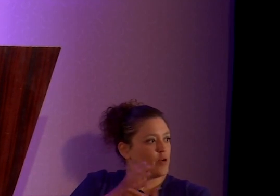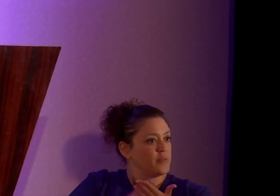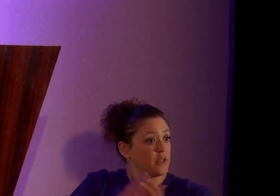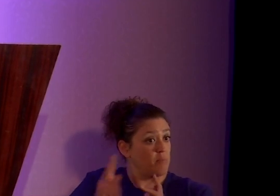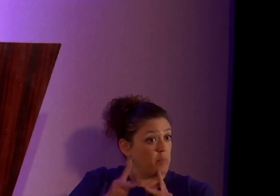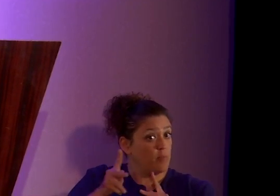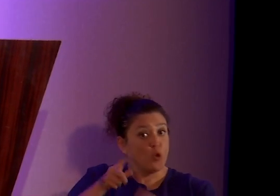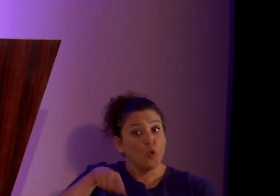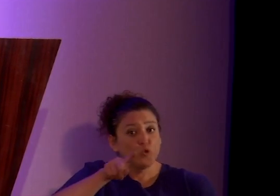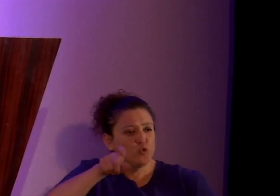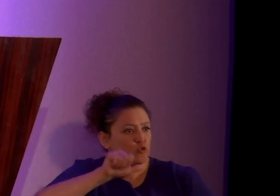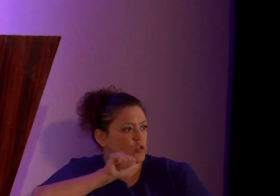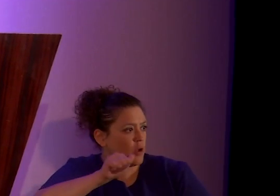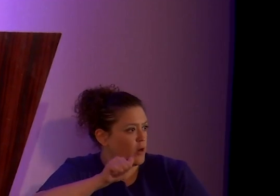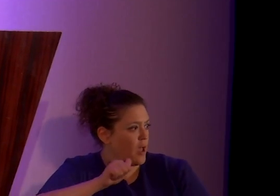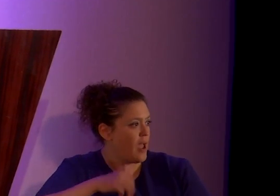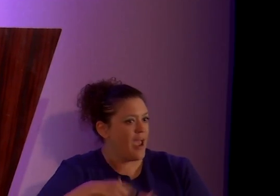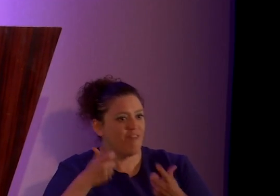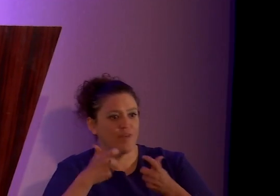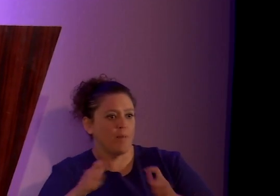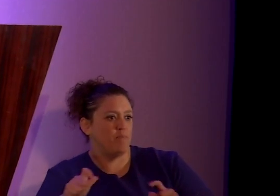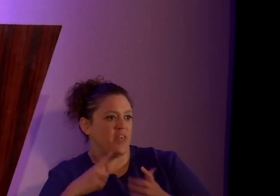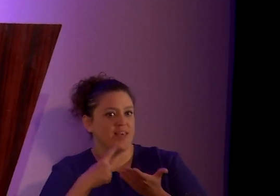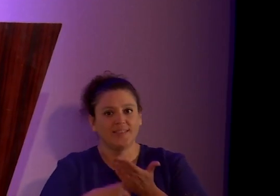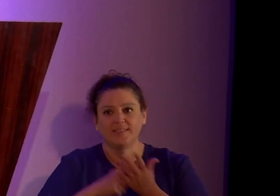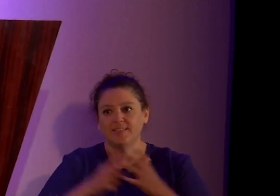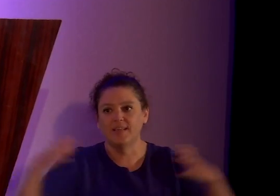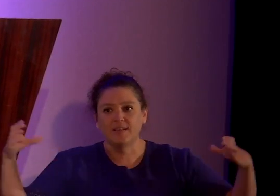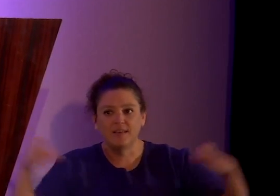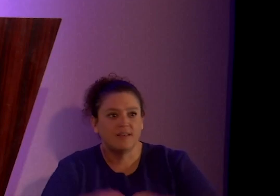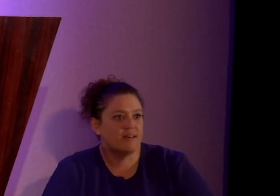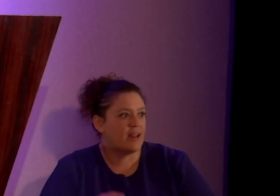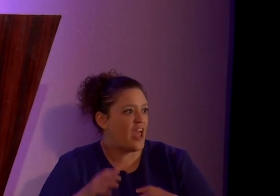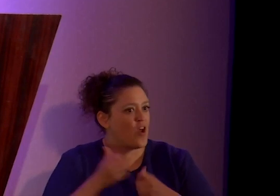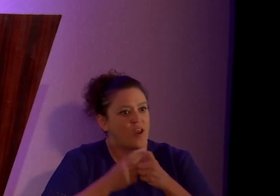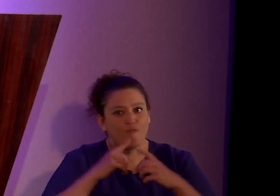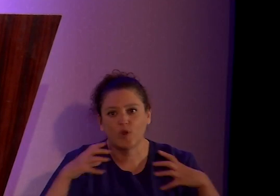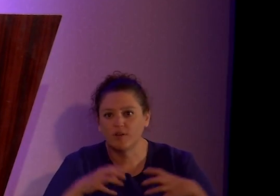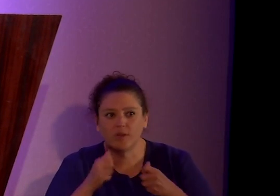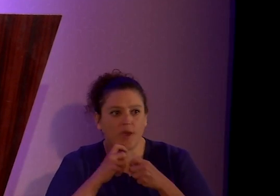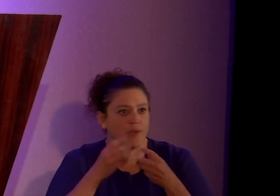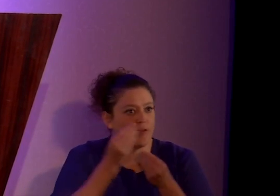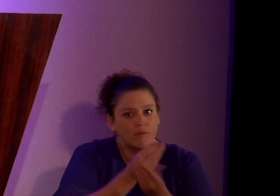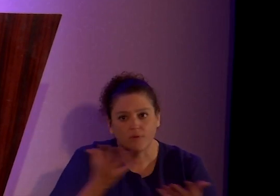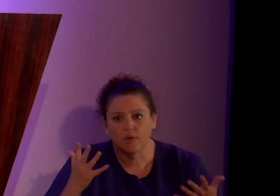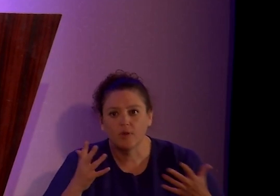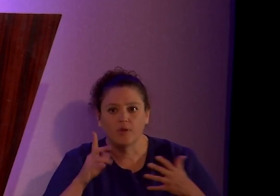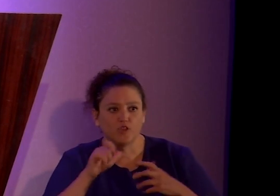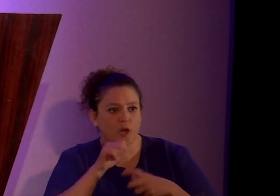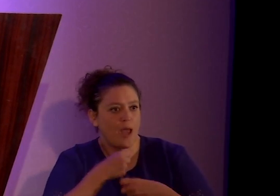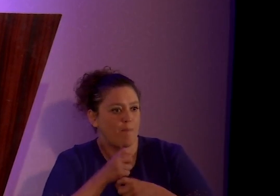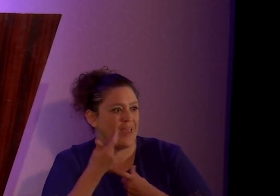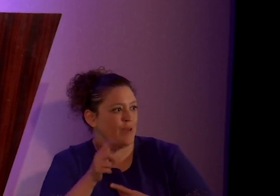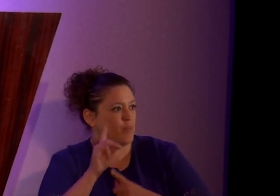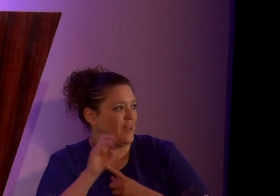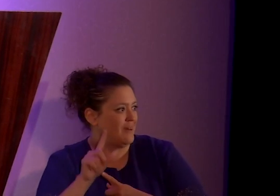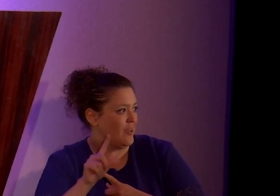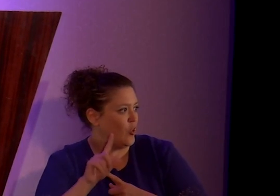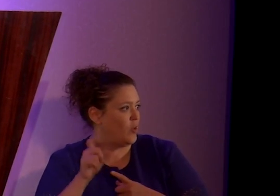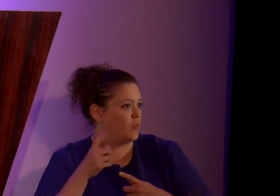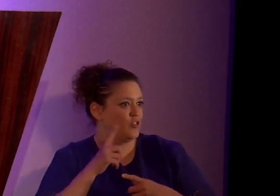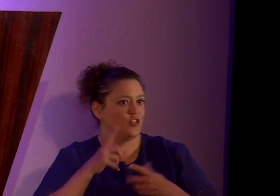that you shouldn't have a big sit down intervention type thing. That you should make a big deal out of it. That you should come out organically.